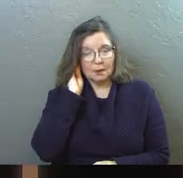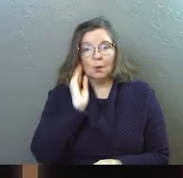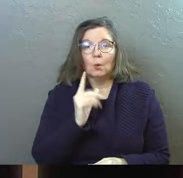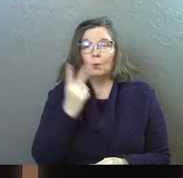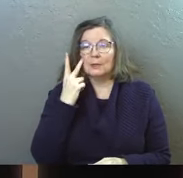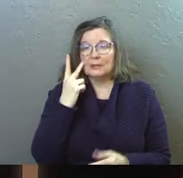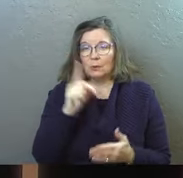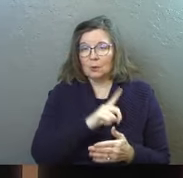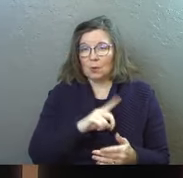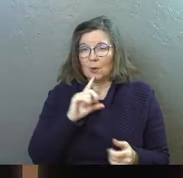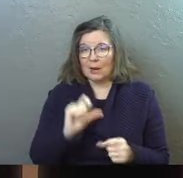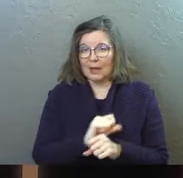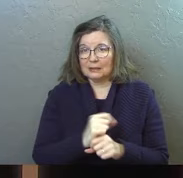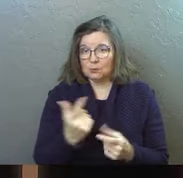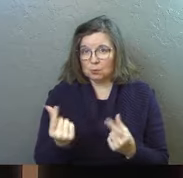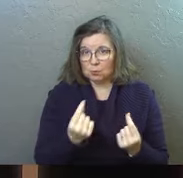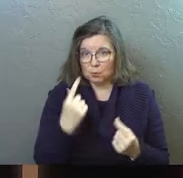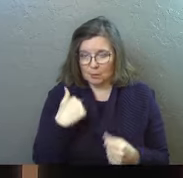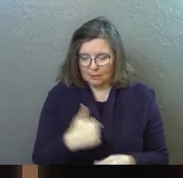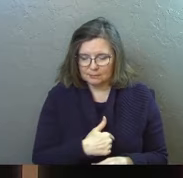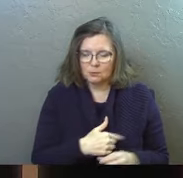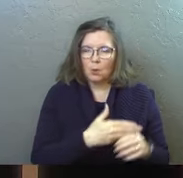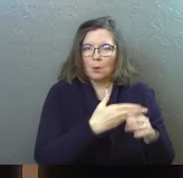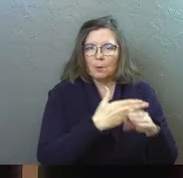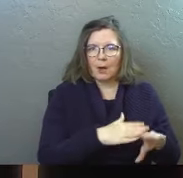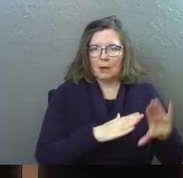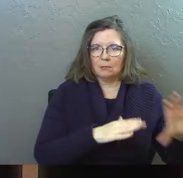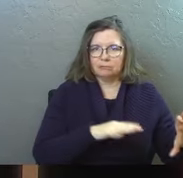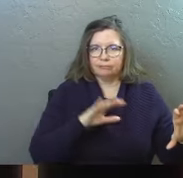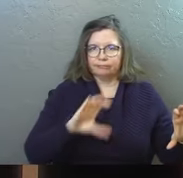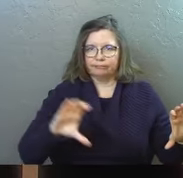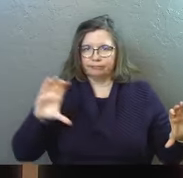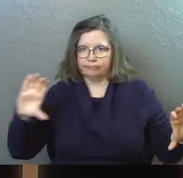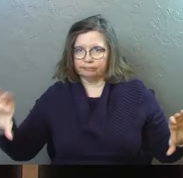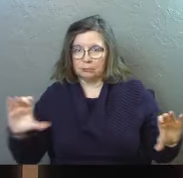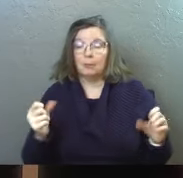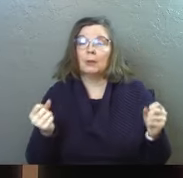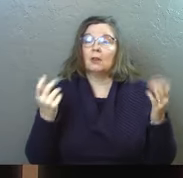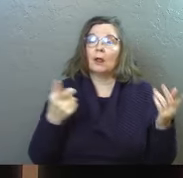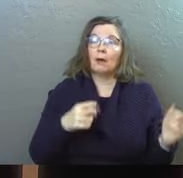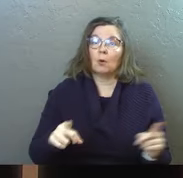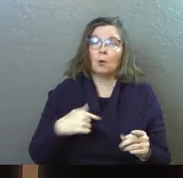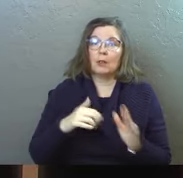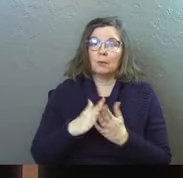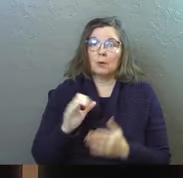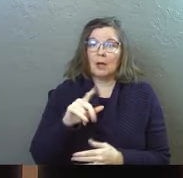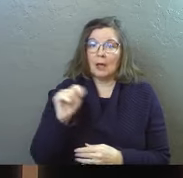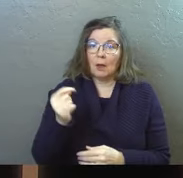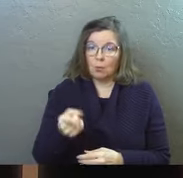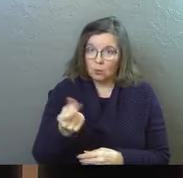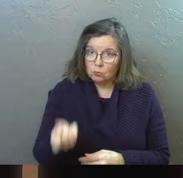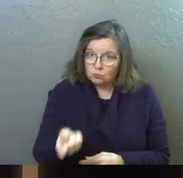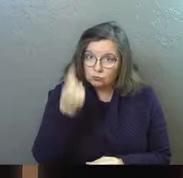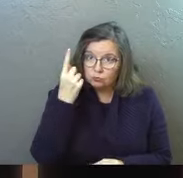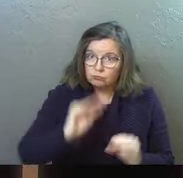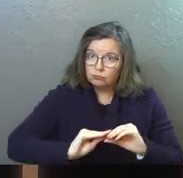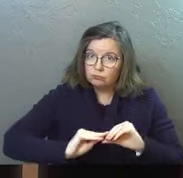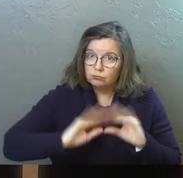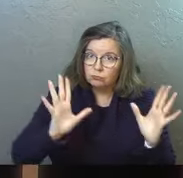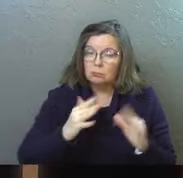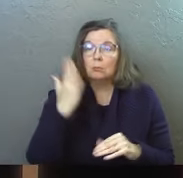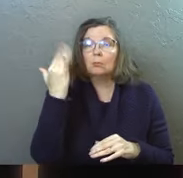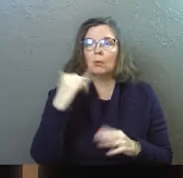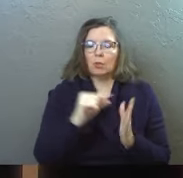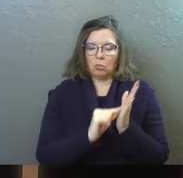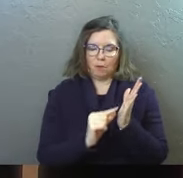us. So we're gonna break this thing up. But there's a lot going on in the book of Acts that I want you to understand so